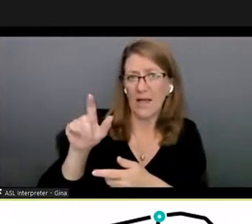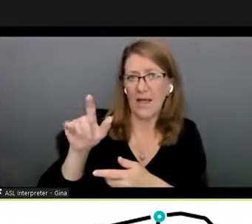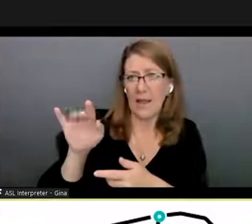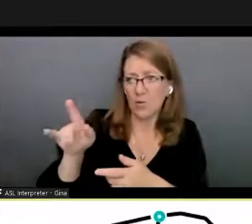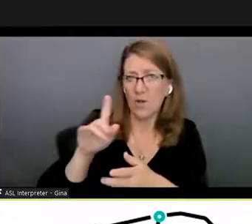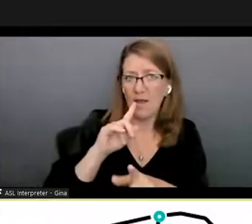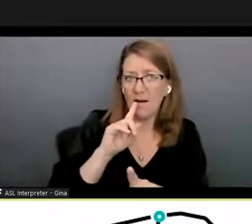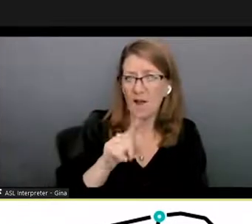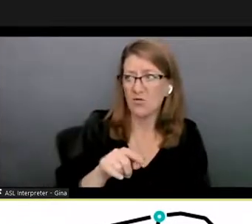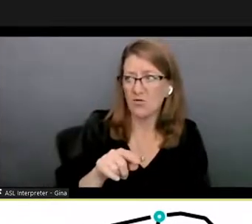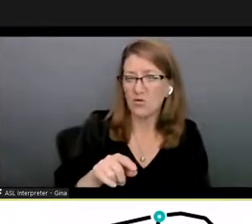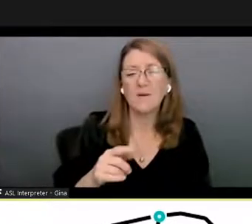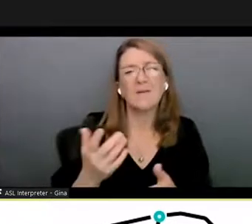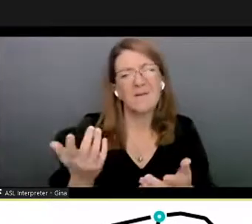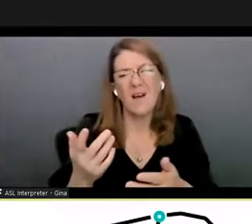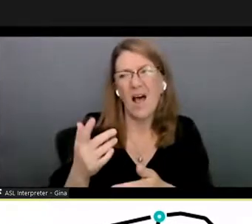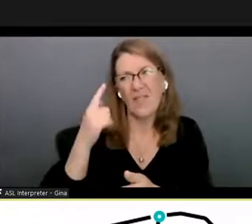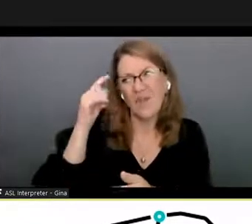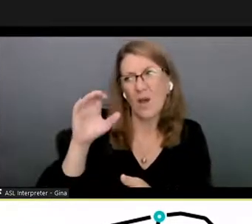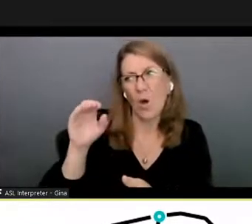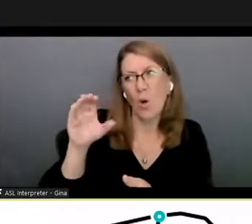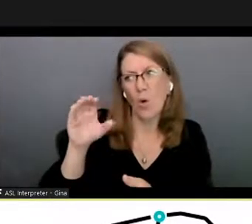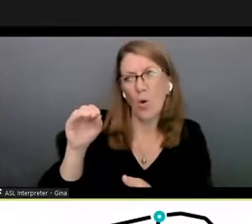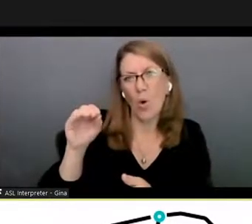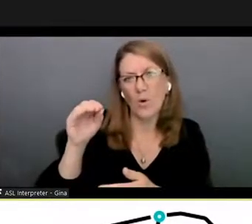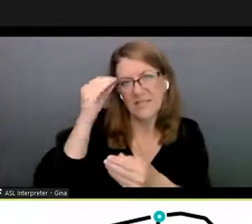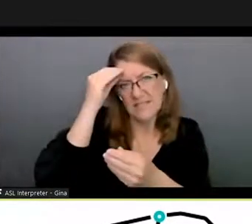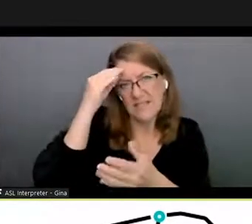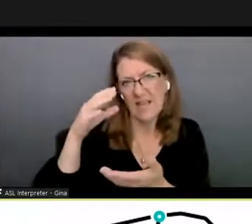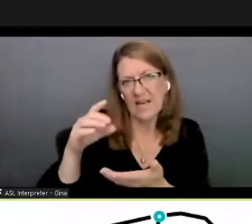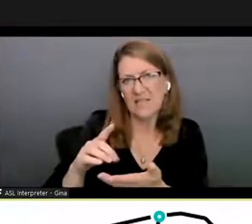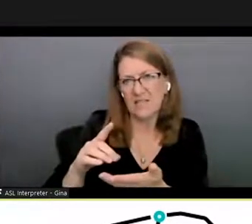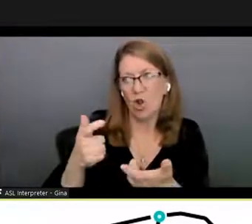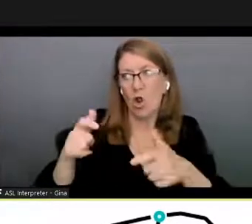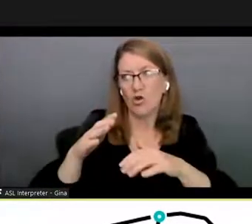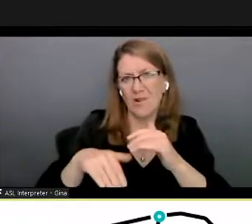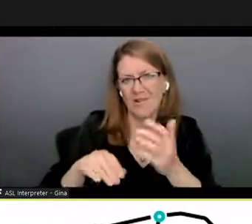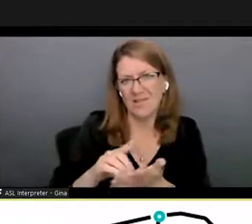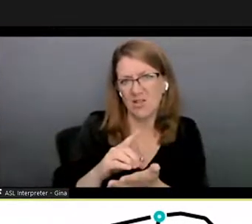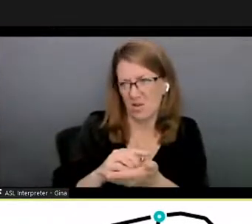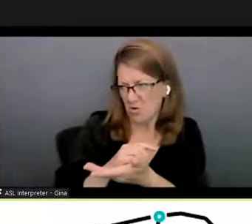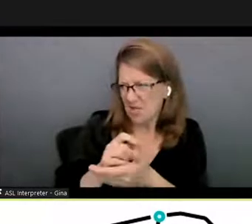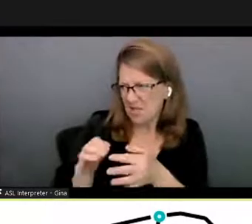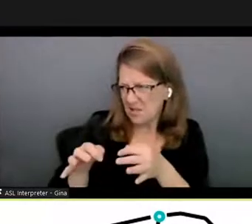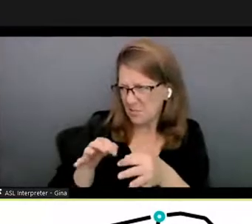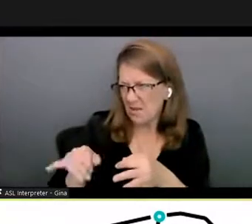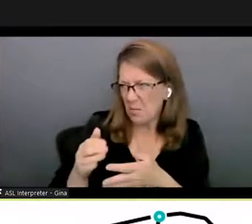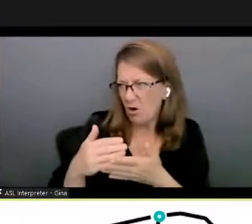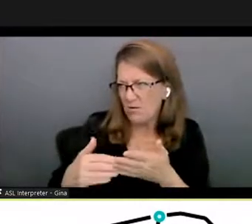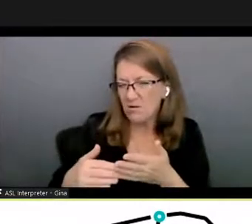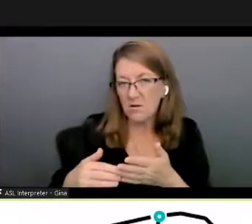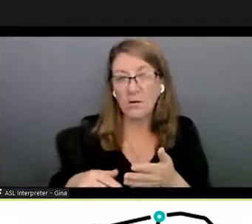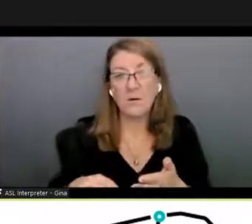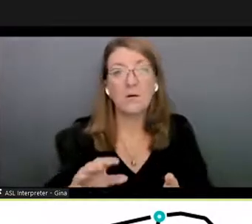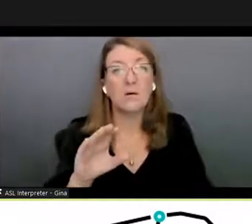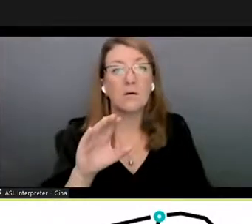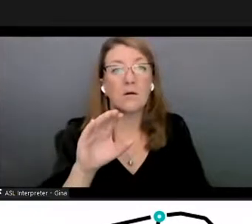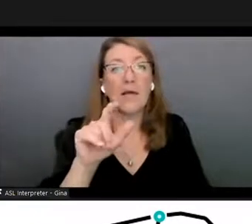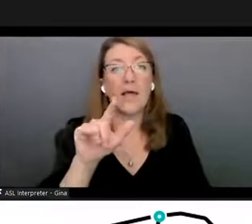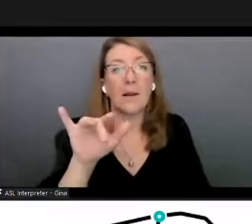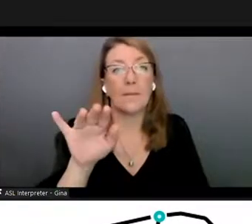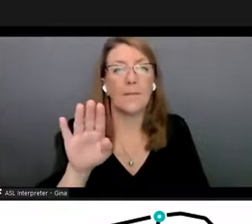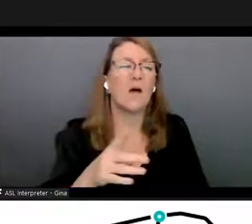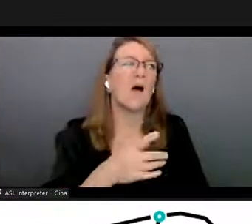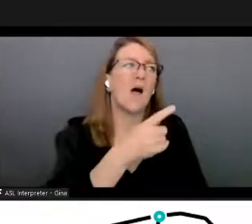lines of that the coco data set is actually larger than the dictionary maybe you can explain that part right